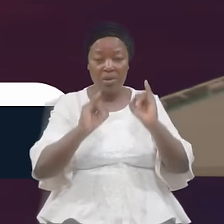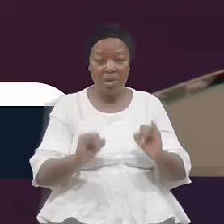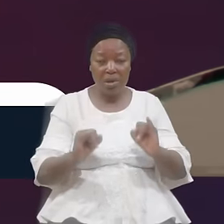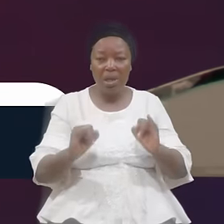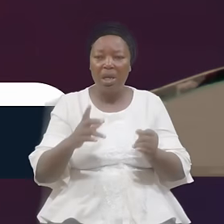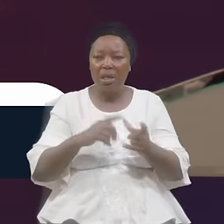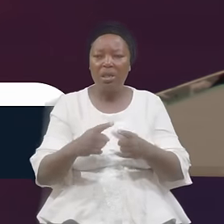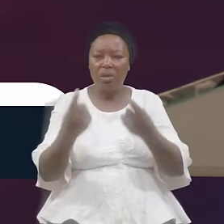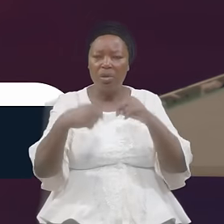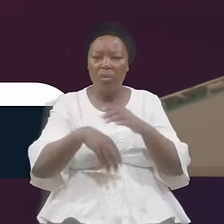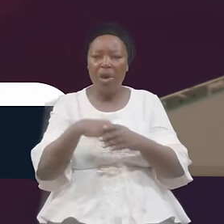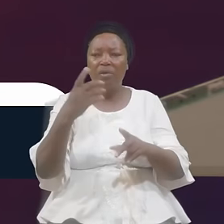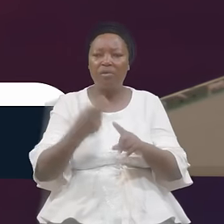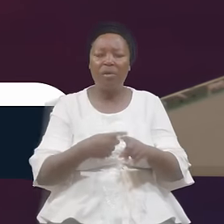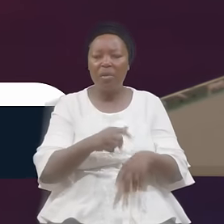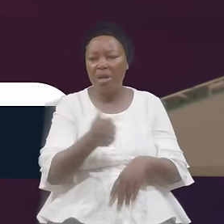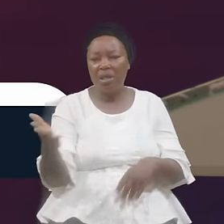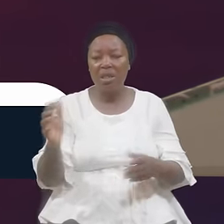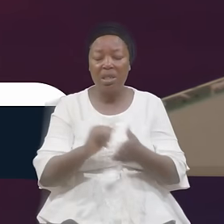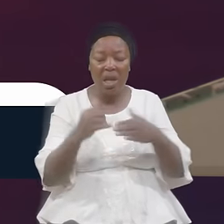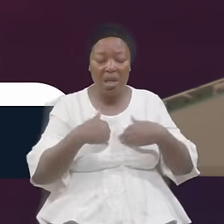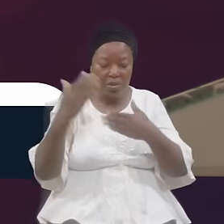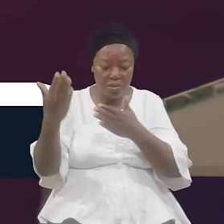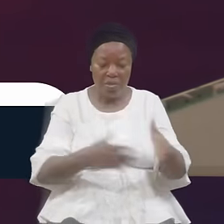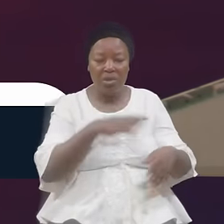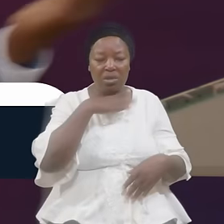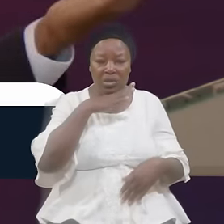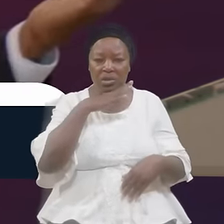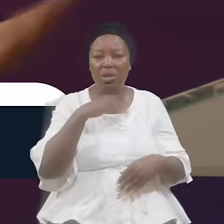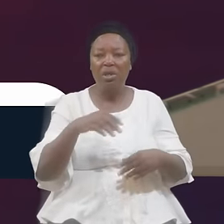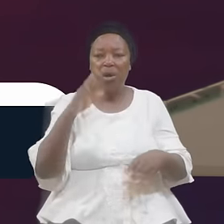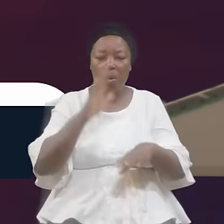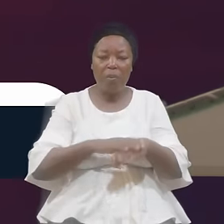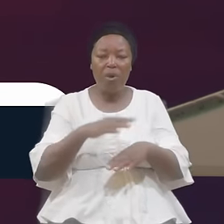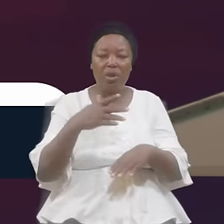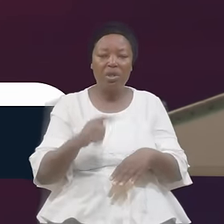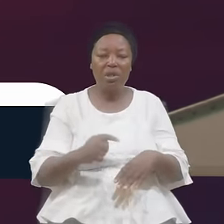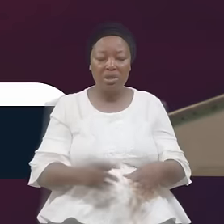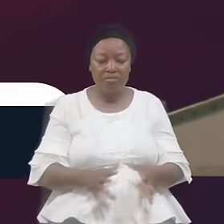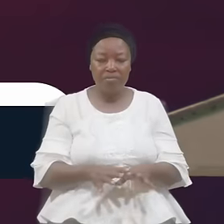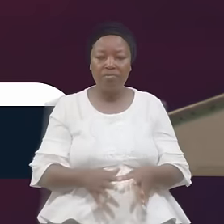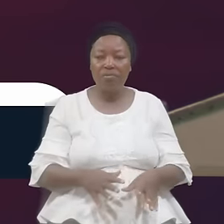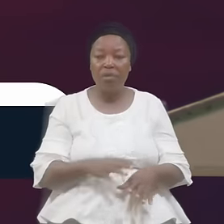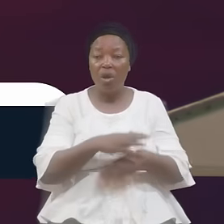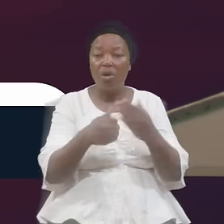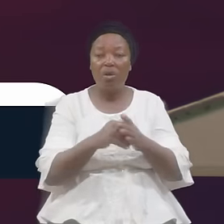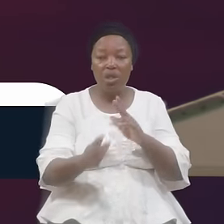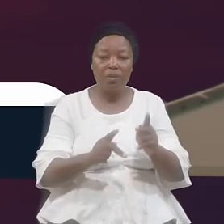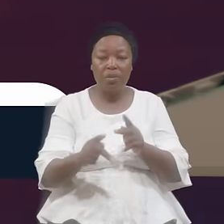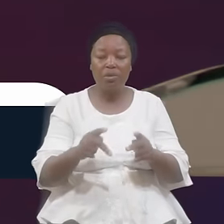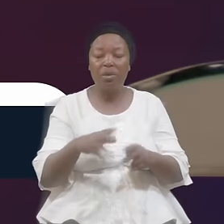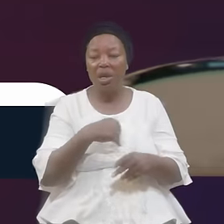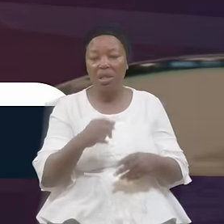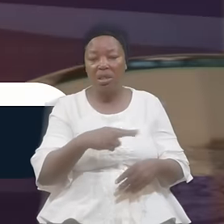Of Anything That Had Brought Pollution Partition Upon The Generality Of Religious People